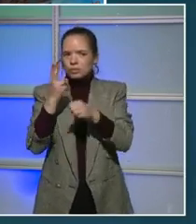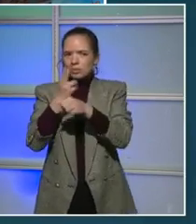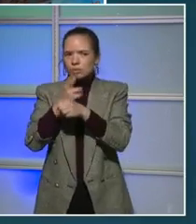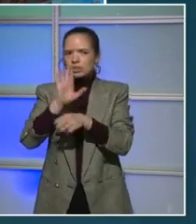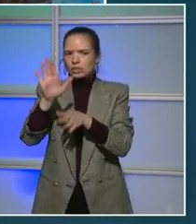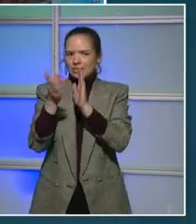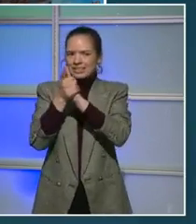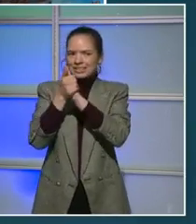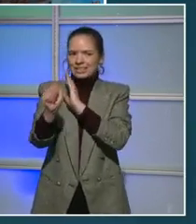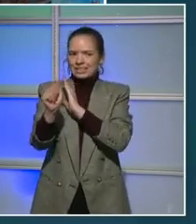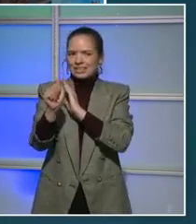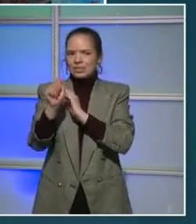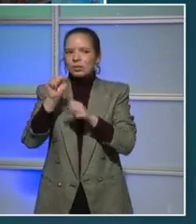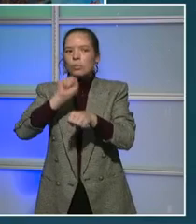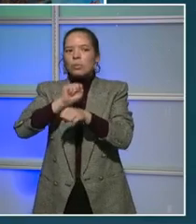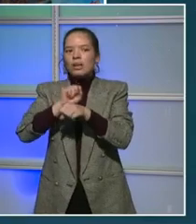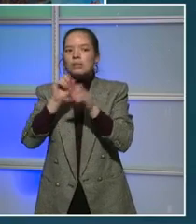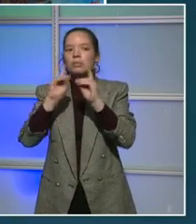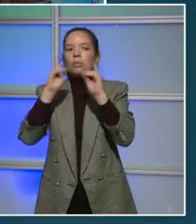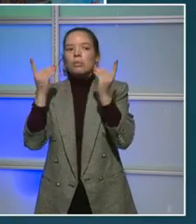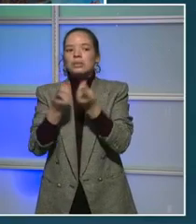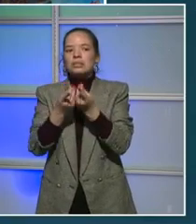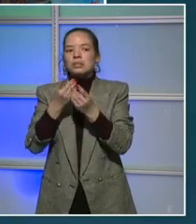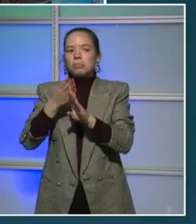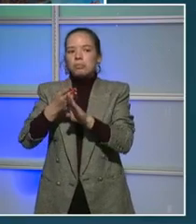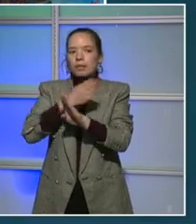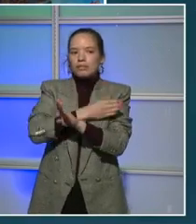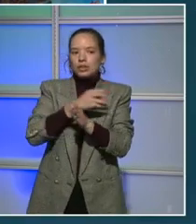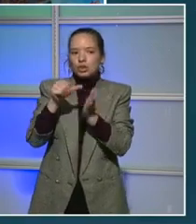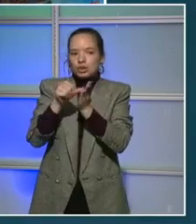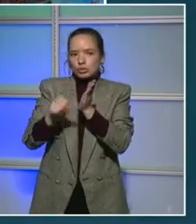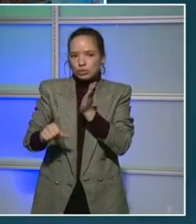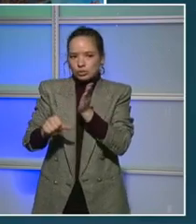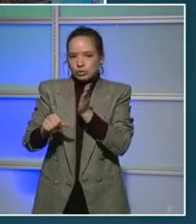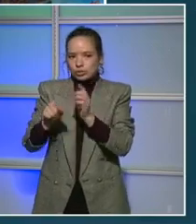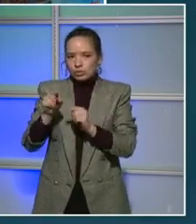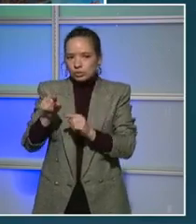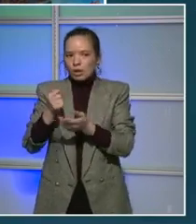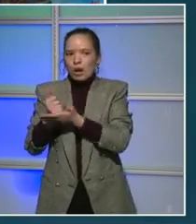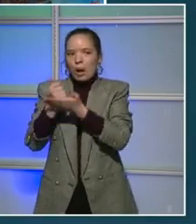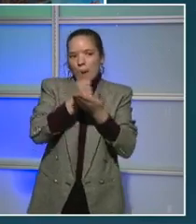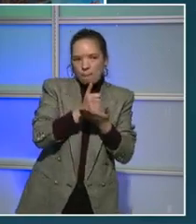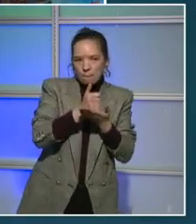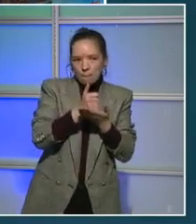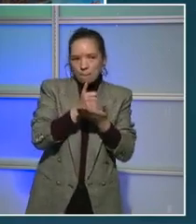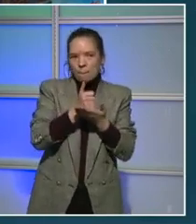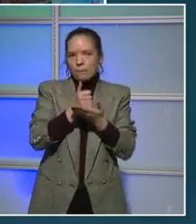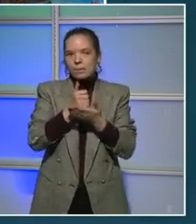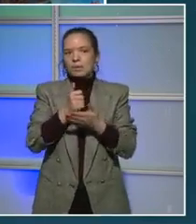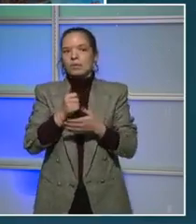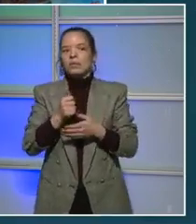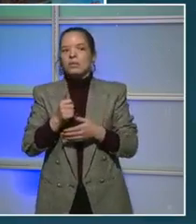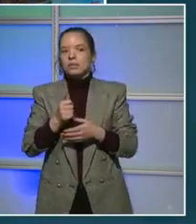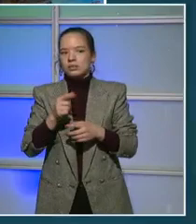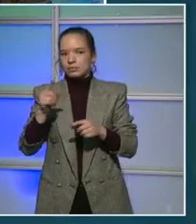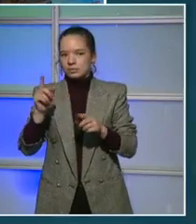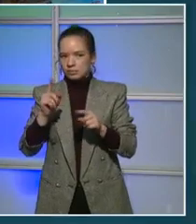to help navigate us and reallocate and balance our budget. Dionne? Thank you.